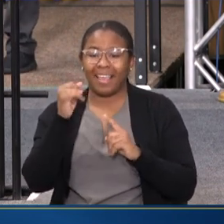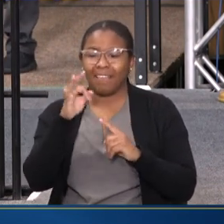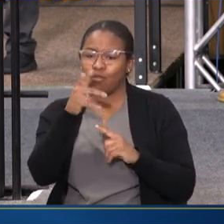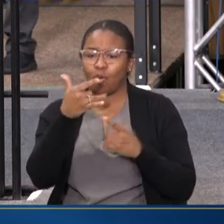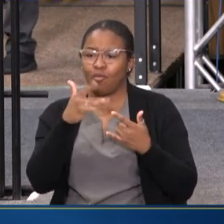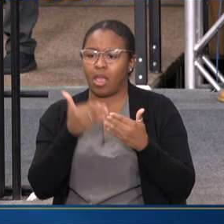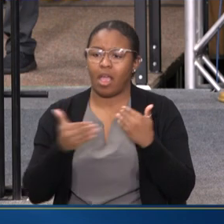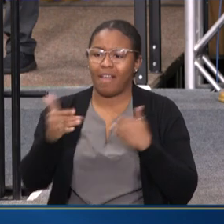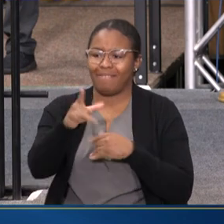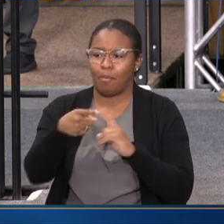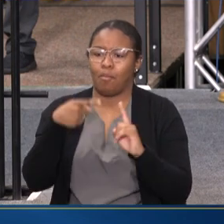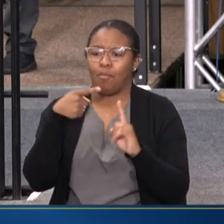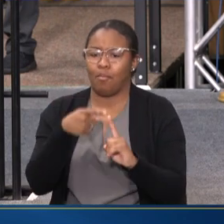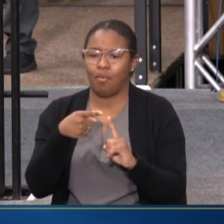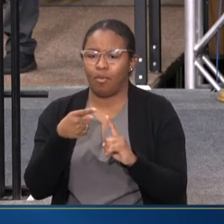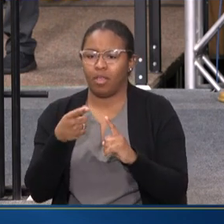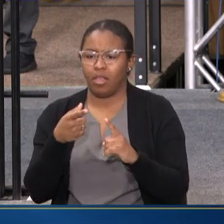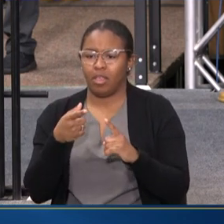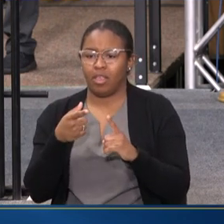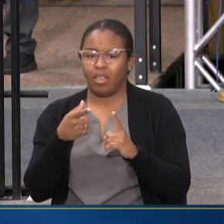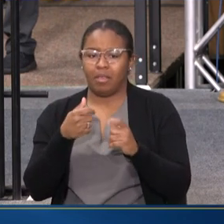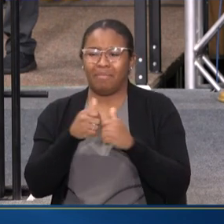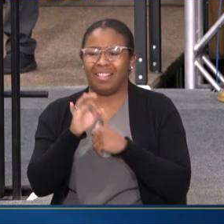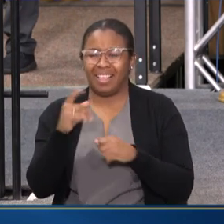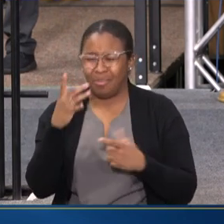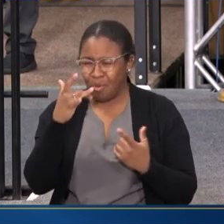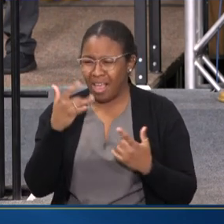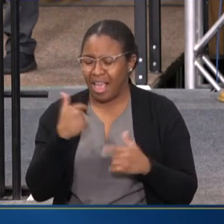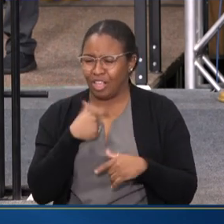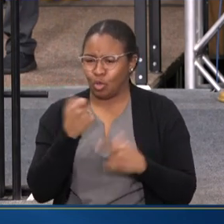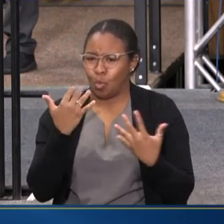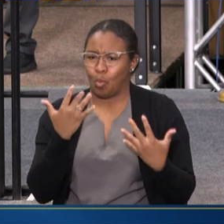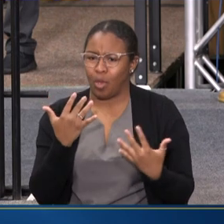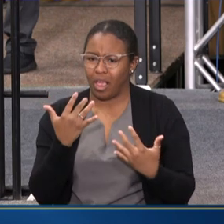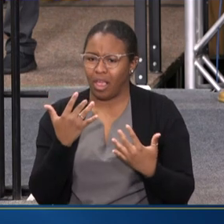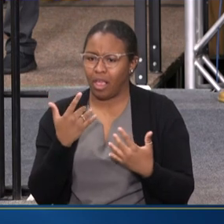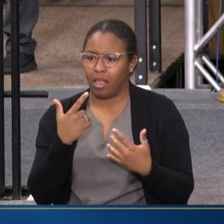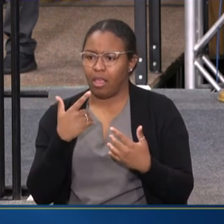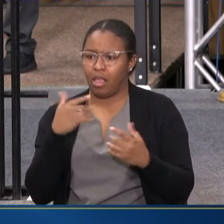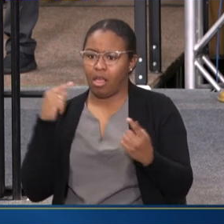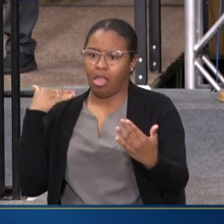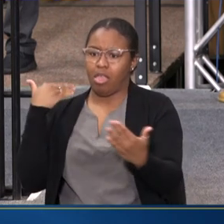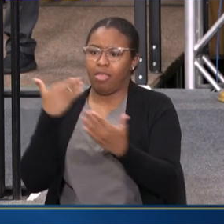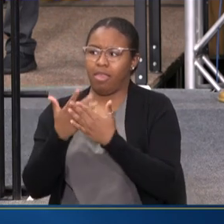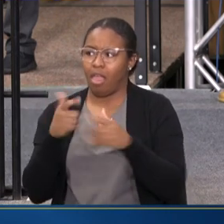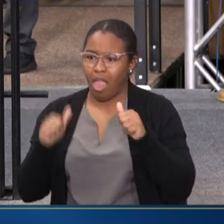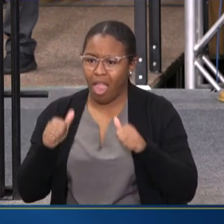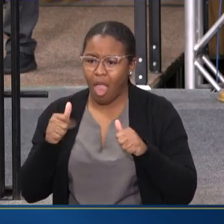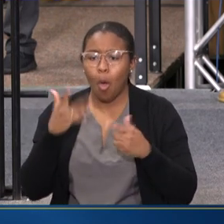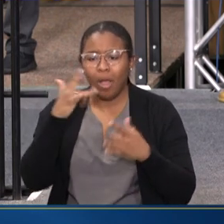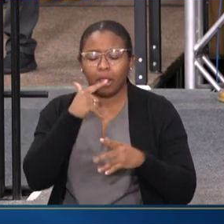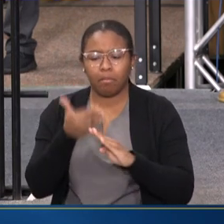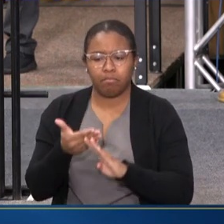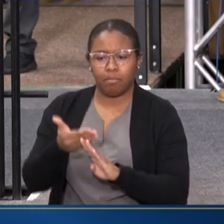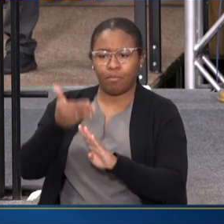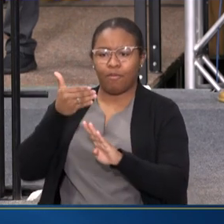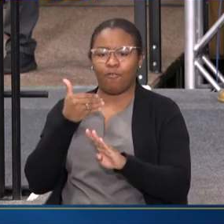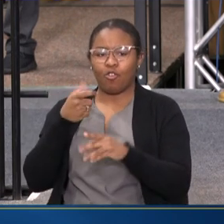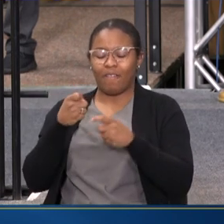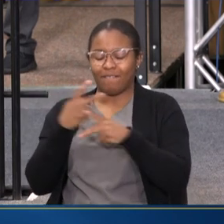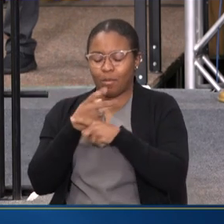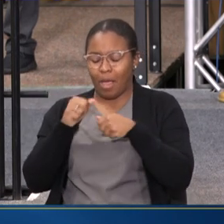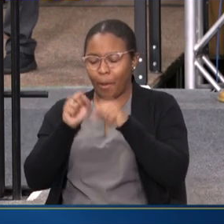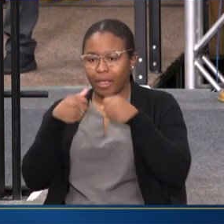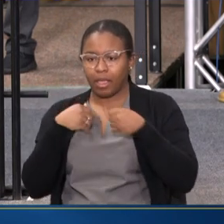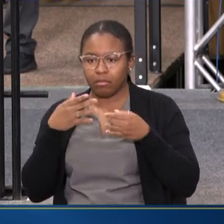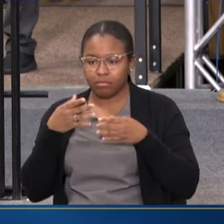AHEAD OF THAT POINT IN THE ROAD? WHY SHOULD YOU HAVE TO WAIT TO HIT THE FORK? WHY NOT KNOW HOW TO NAVIGATE THAT ROAD AHEAD